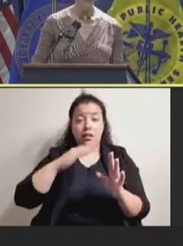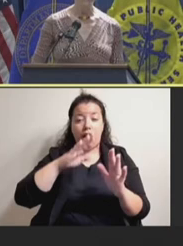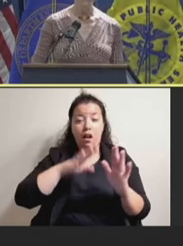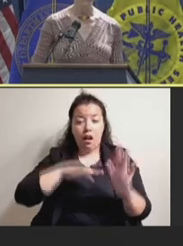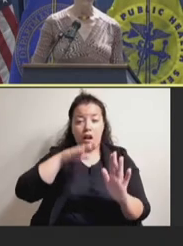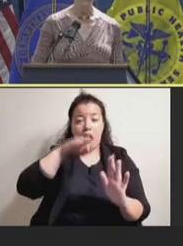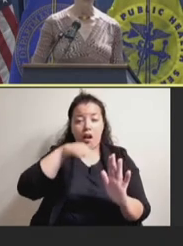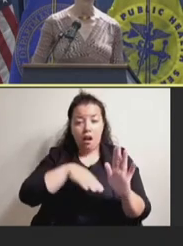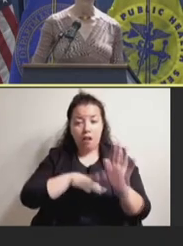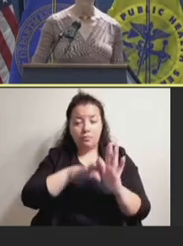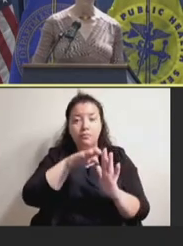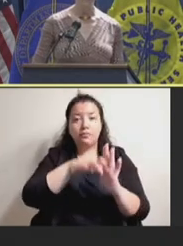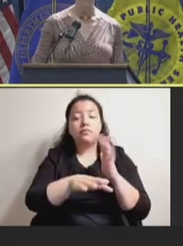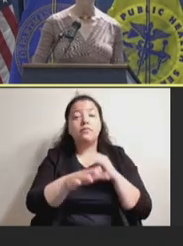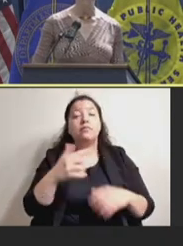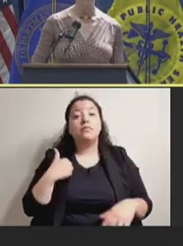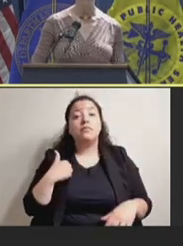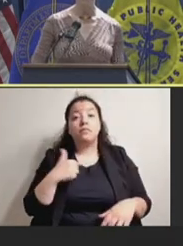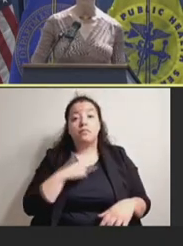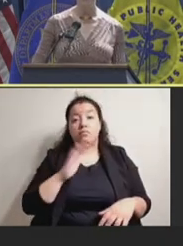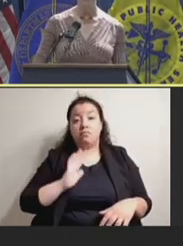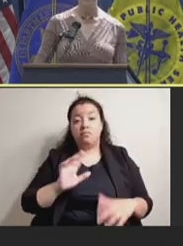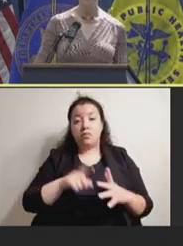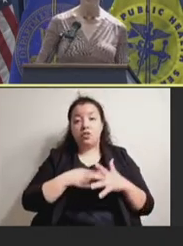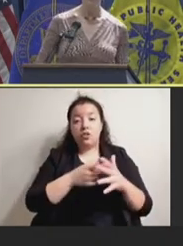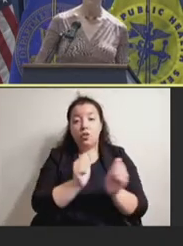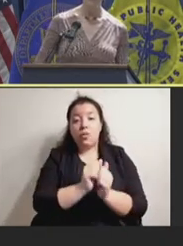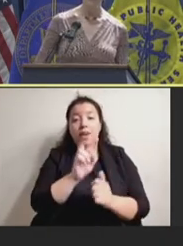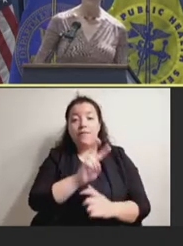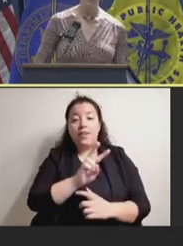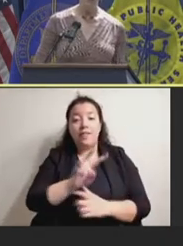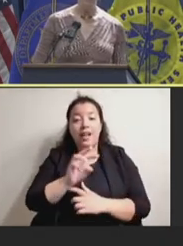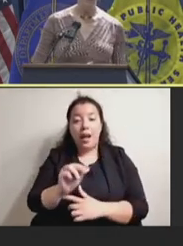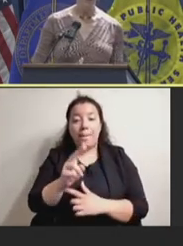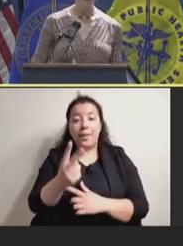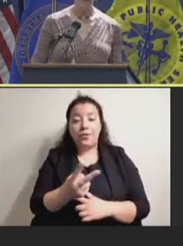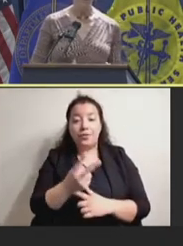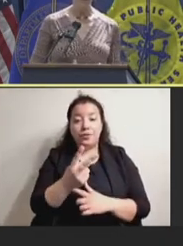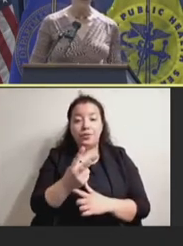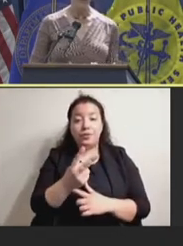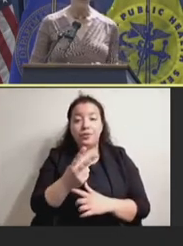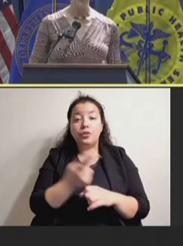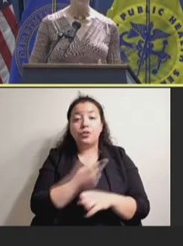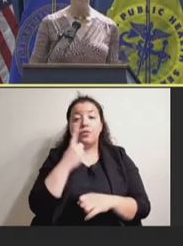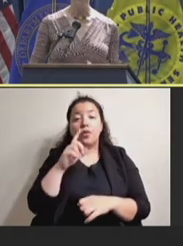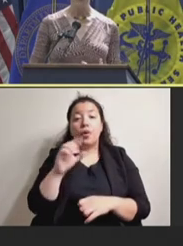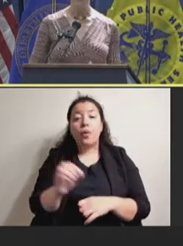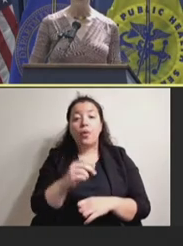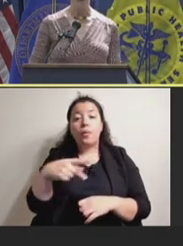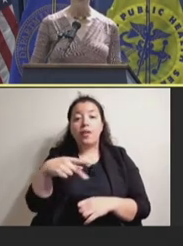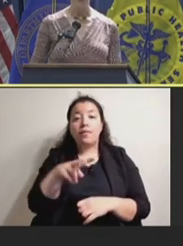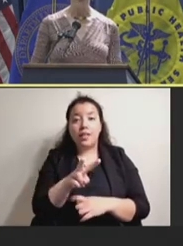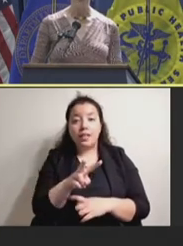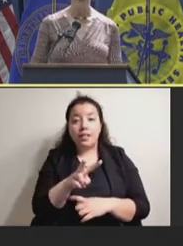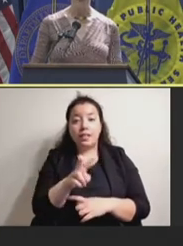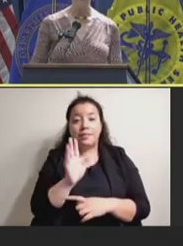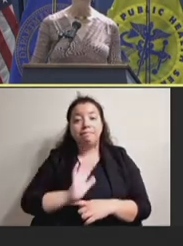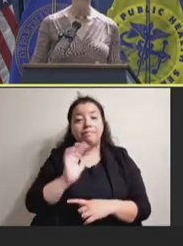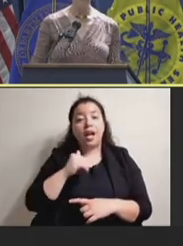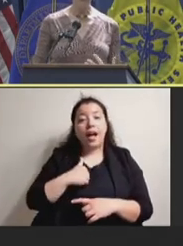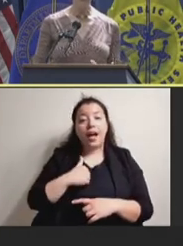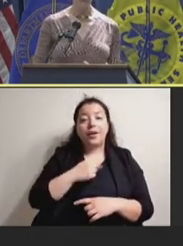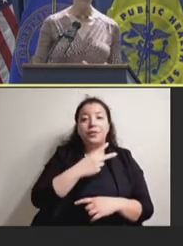And we started with the VVM2, which is used for OPV. For a long time, we just had 2, 7, 14, and 30.